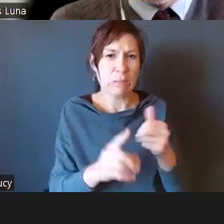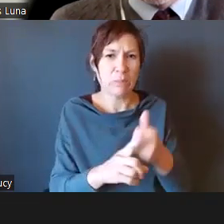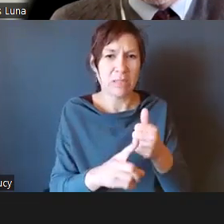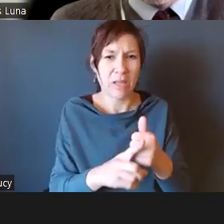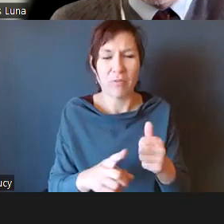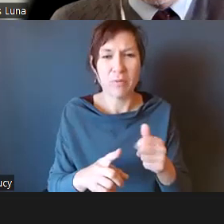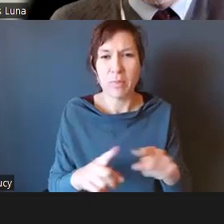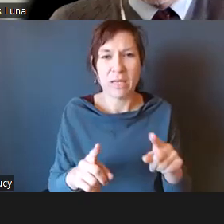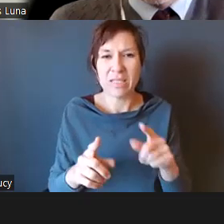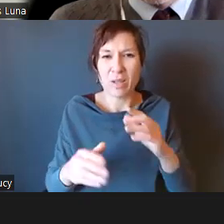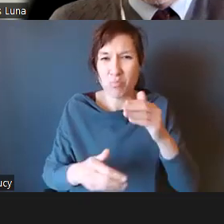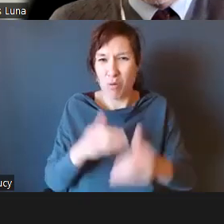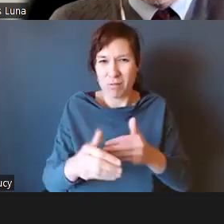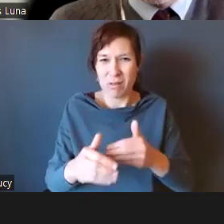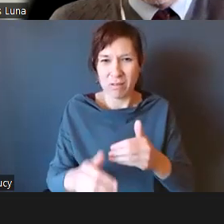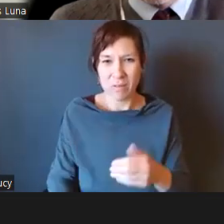Thank you, Lydia.